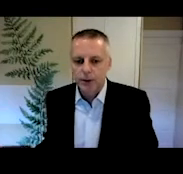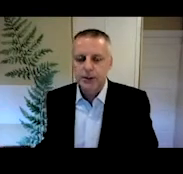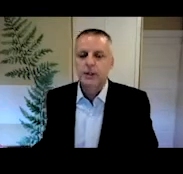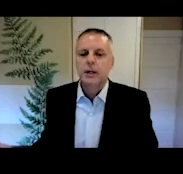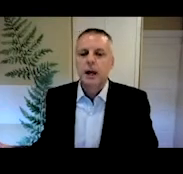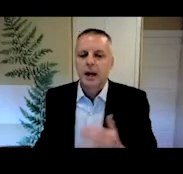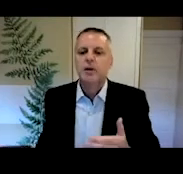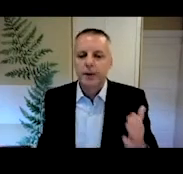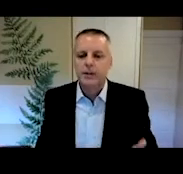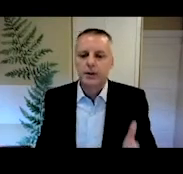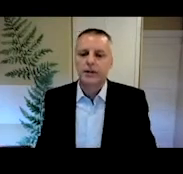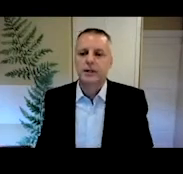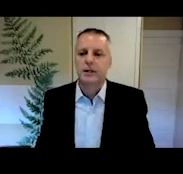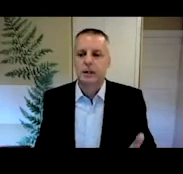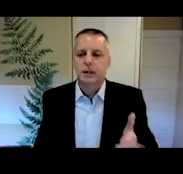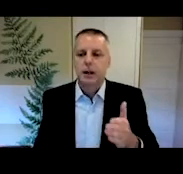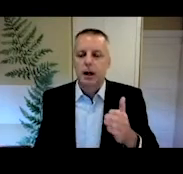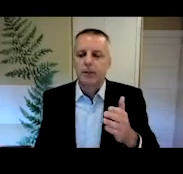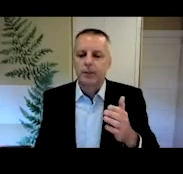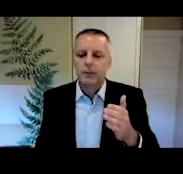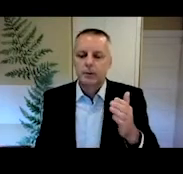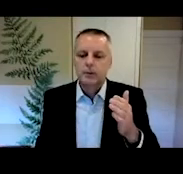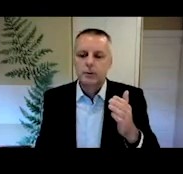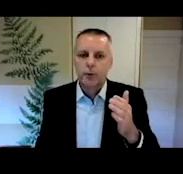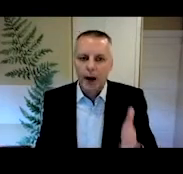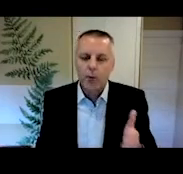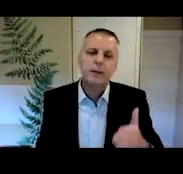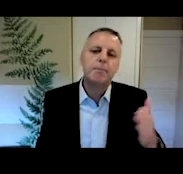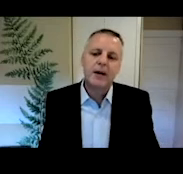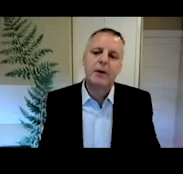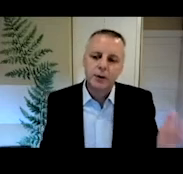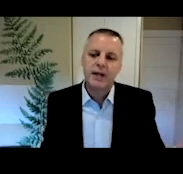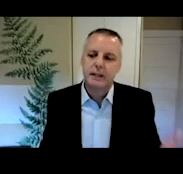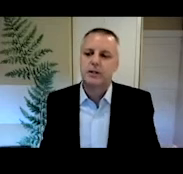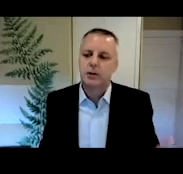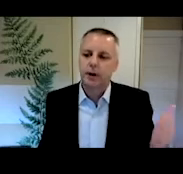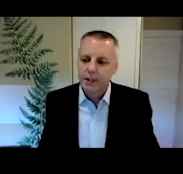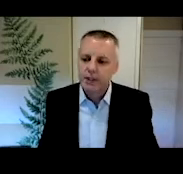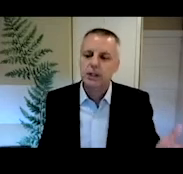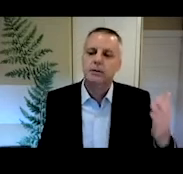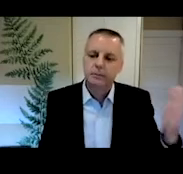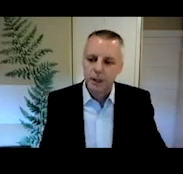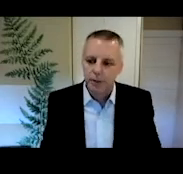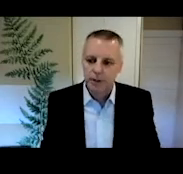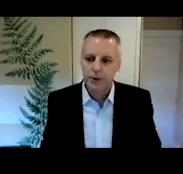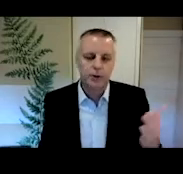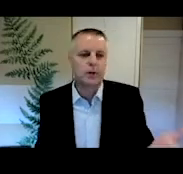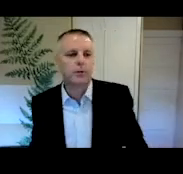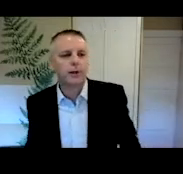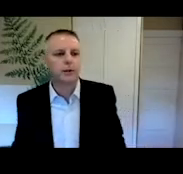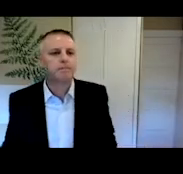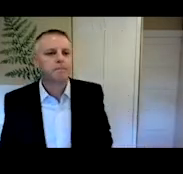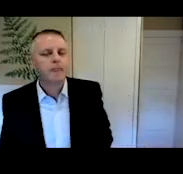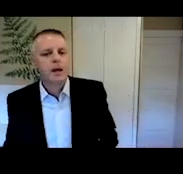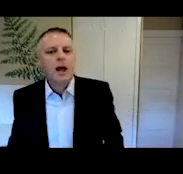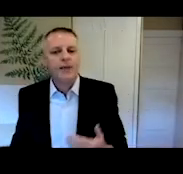our learners. And I'm going to focus on this idea, um, for how we can better address this issue in our teaching and our materials and